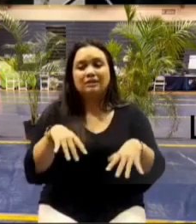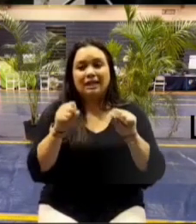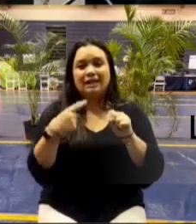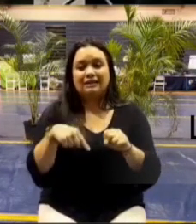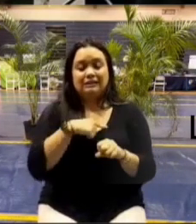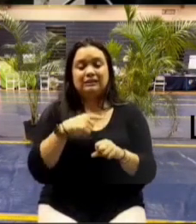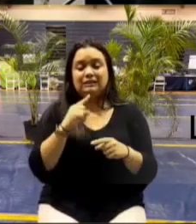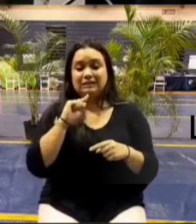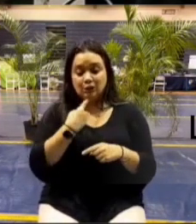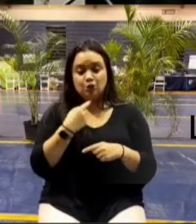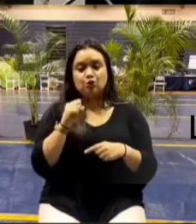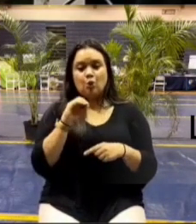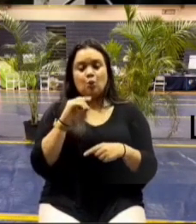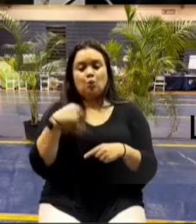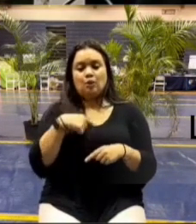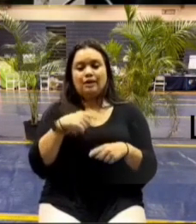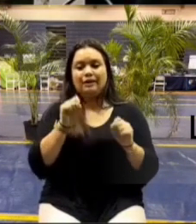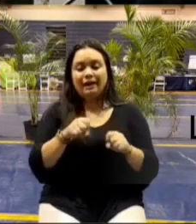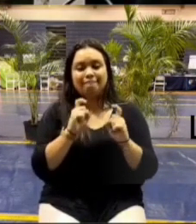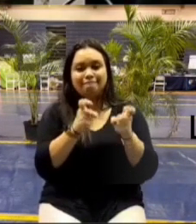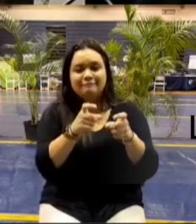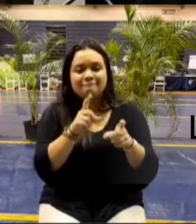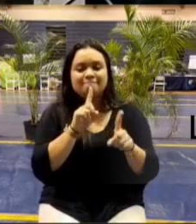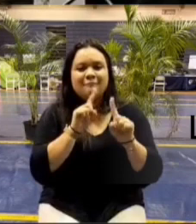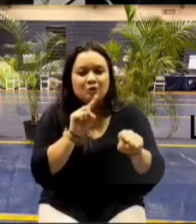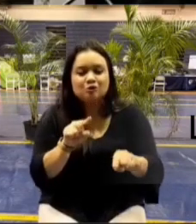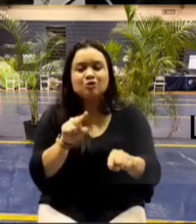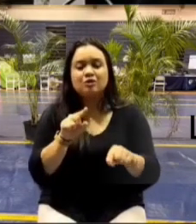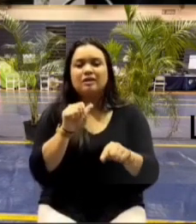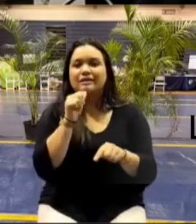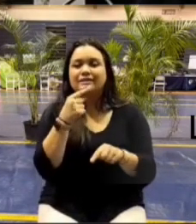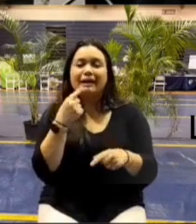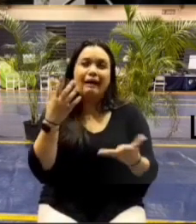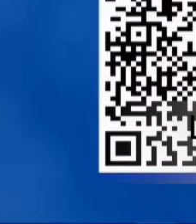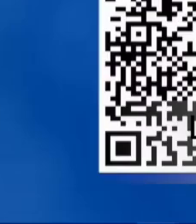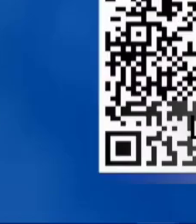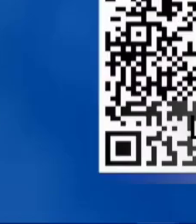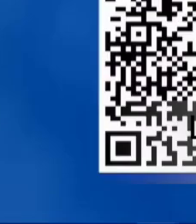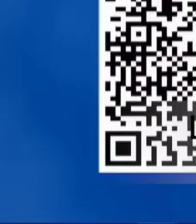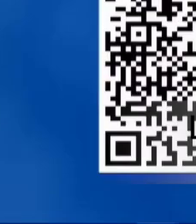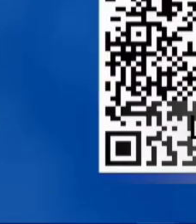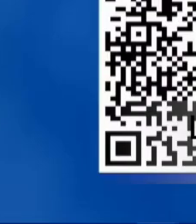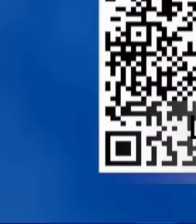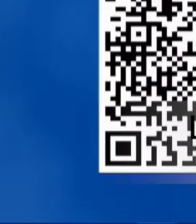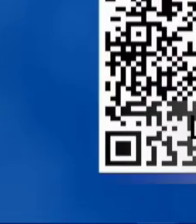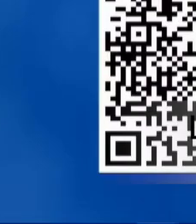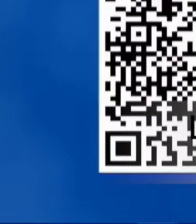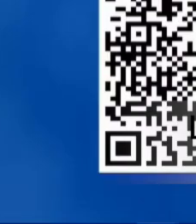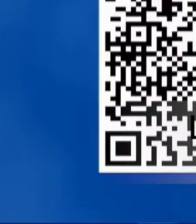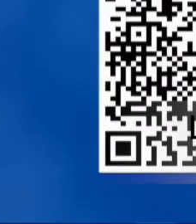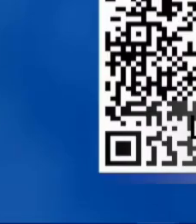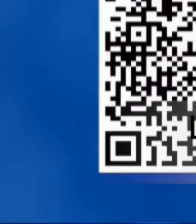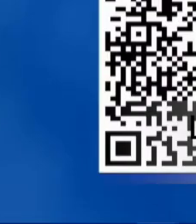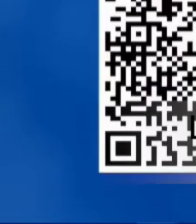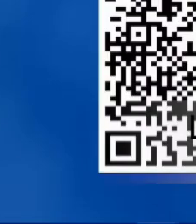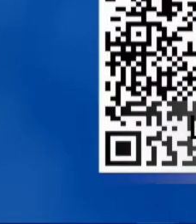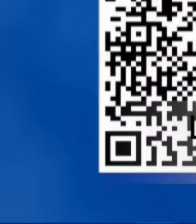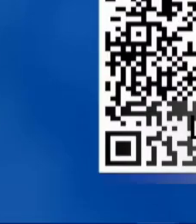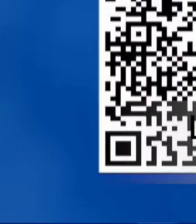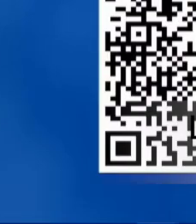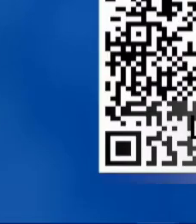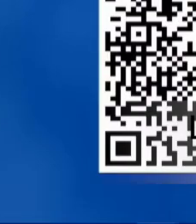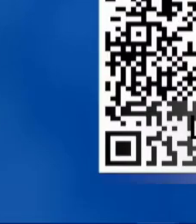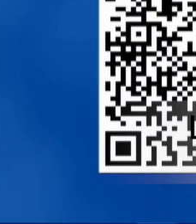seriously so that we can get you guys answers and we don't have to say we don't know or differ that is not promising that we'll have all the answers at the april